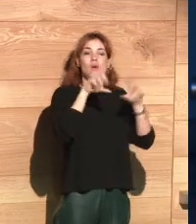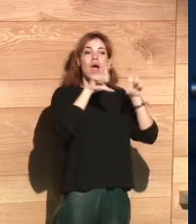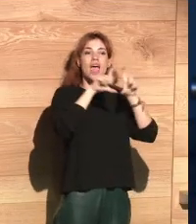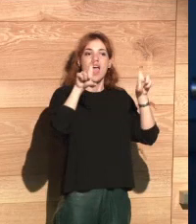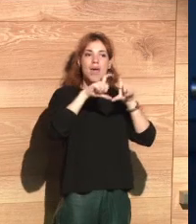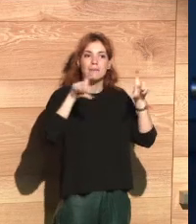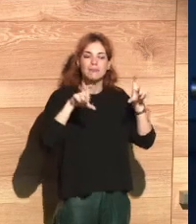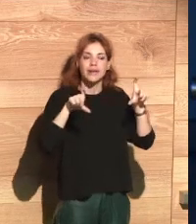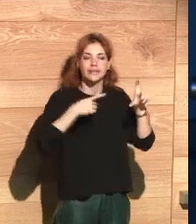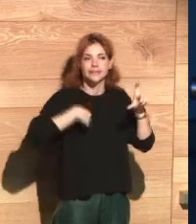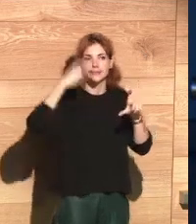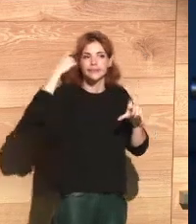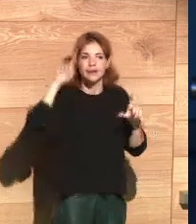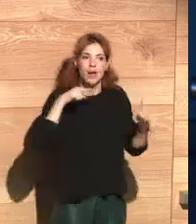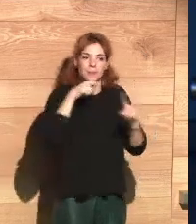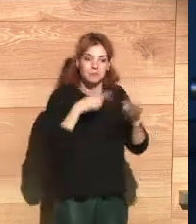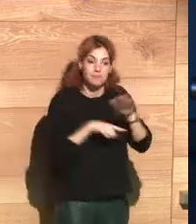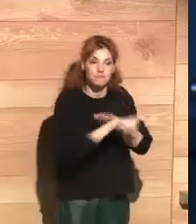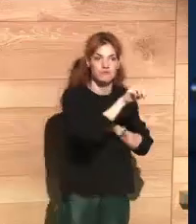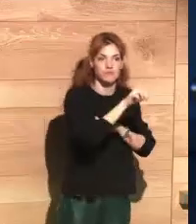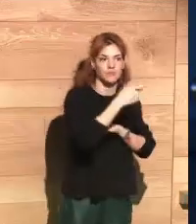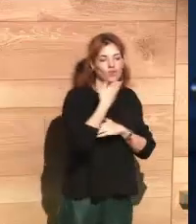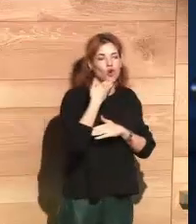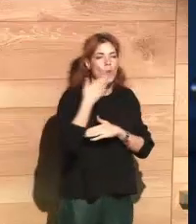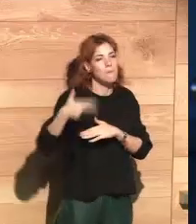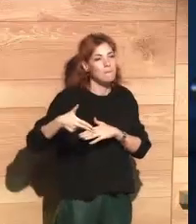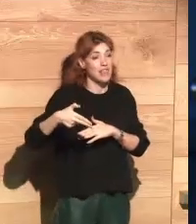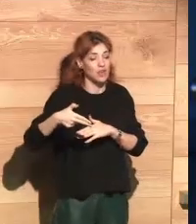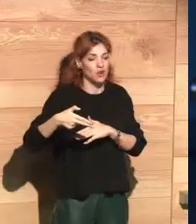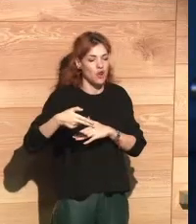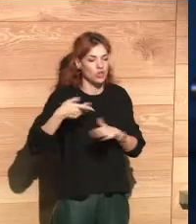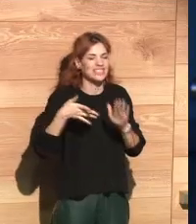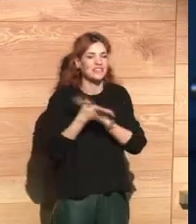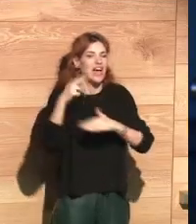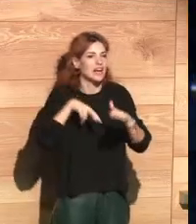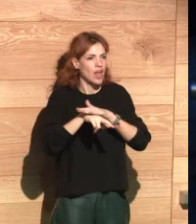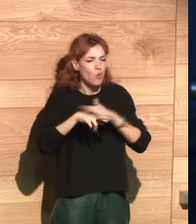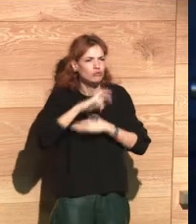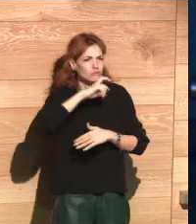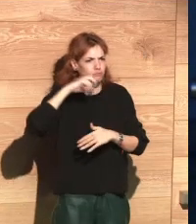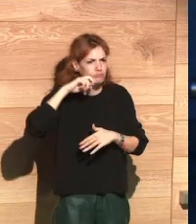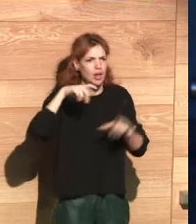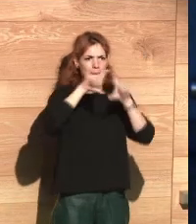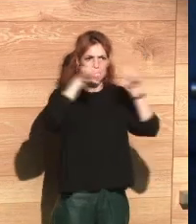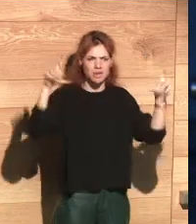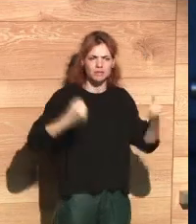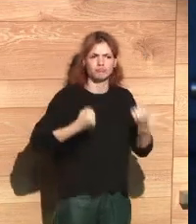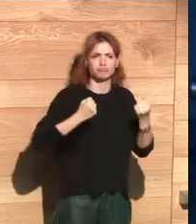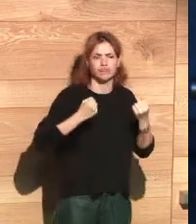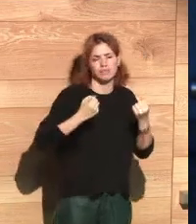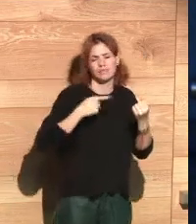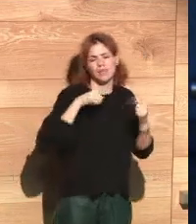companies and governments. This is why data are sometimes called the new oil. They are seen as a